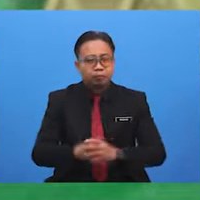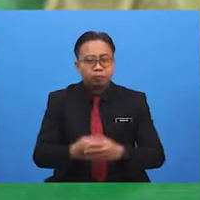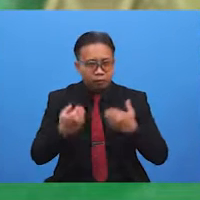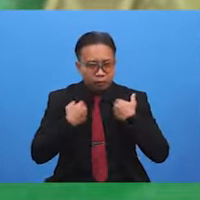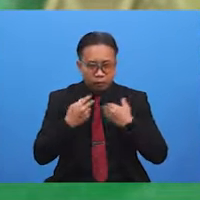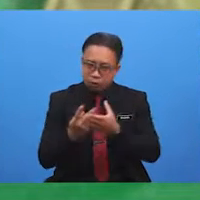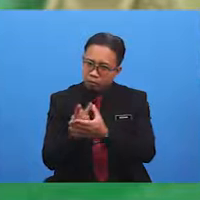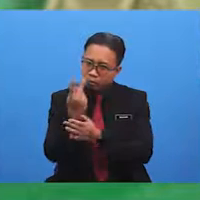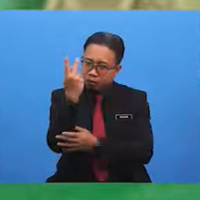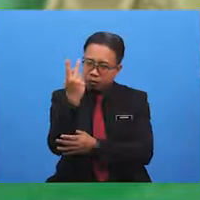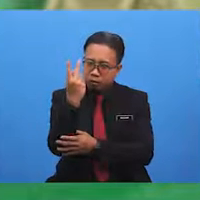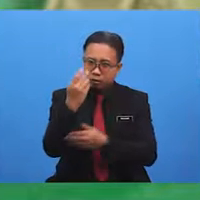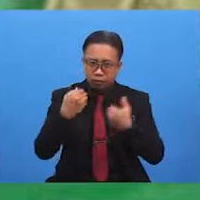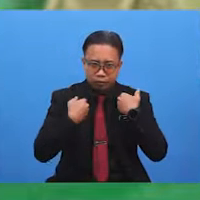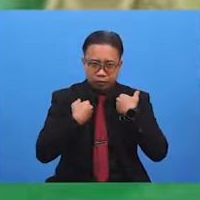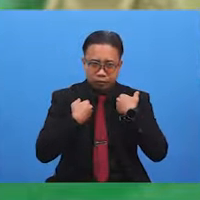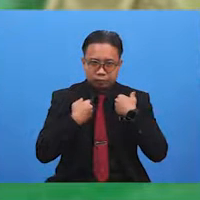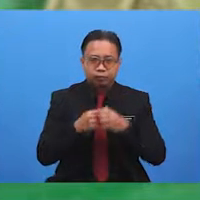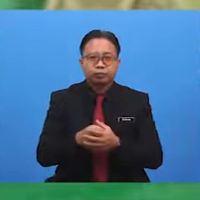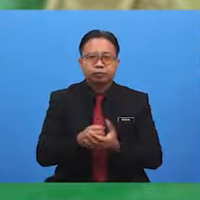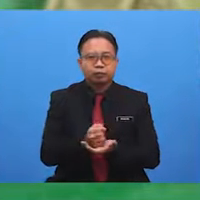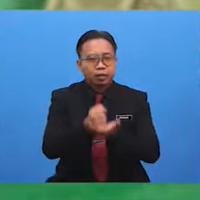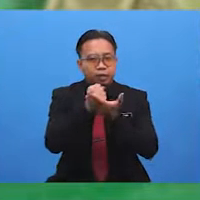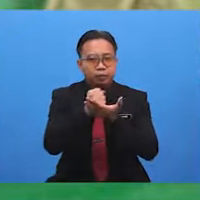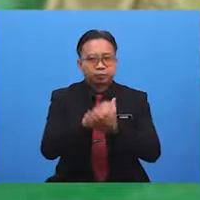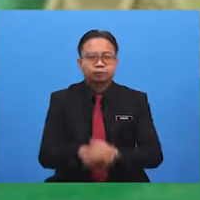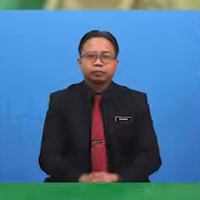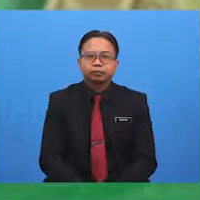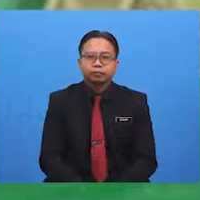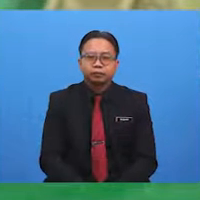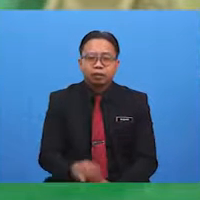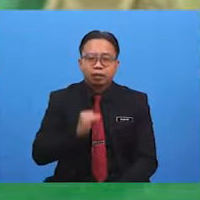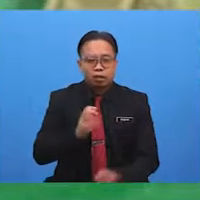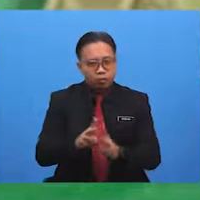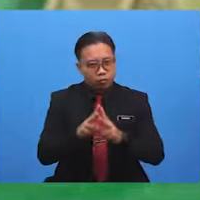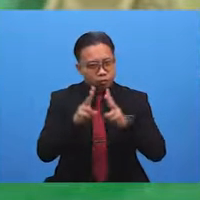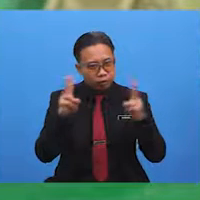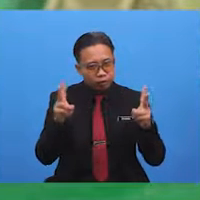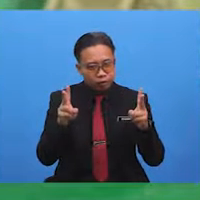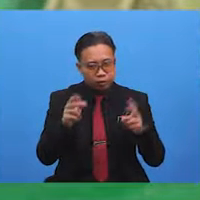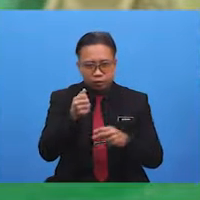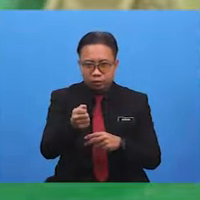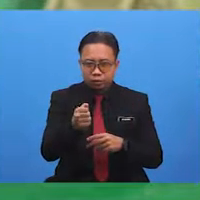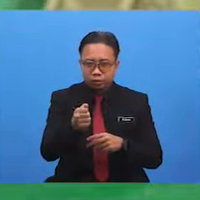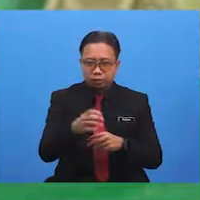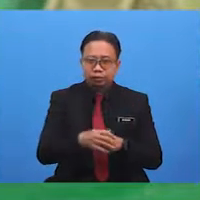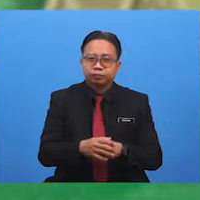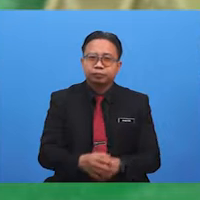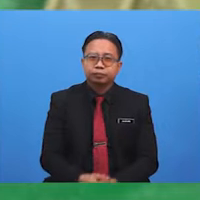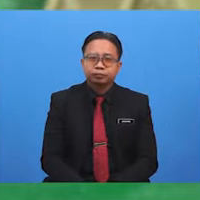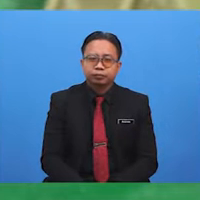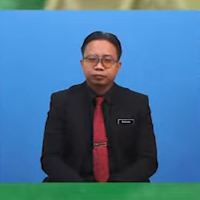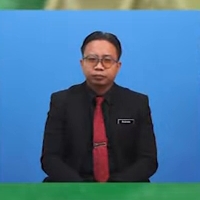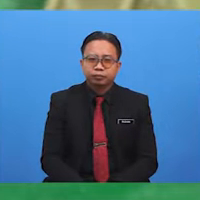needed re-potting, so we helped to do that too. I really wish you are here with us, Miss Lily.